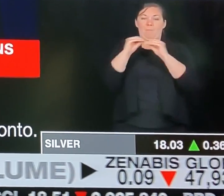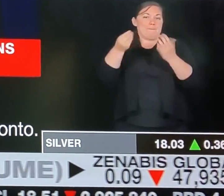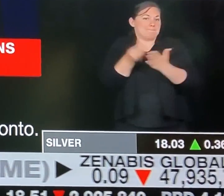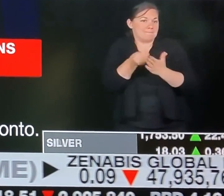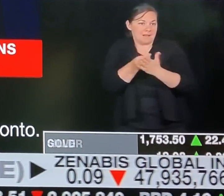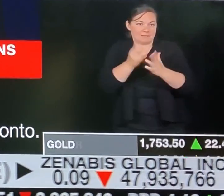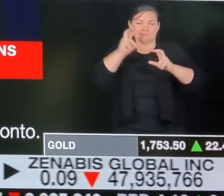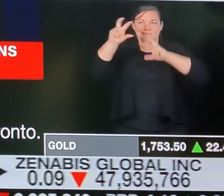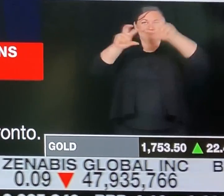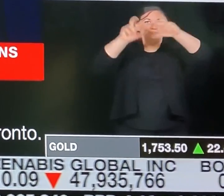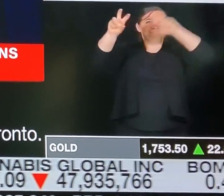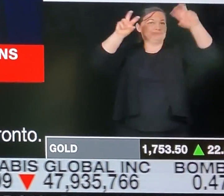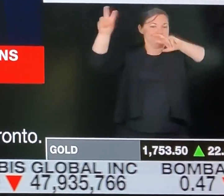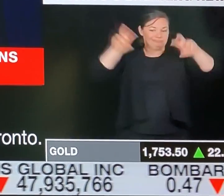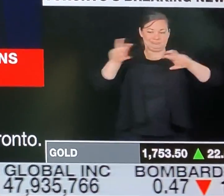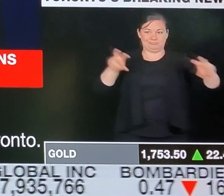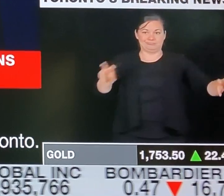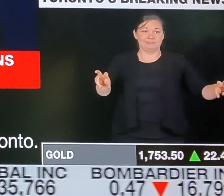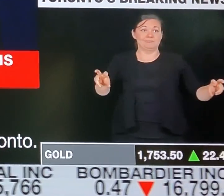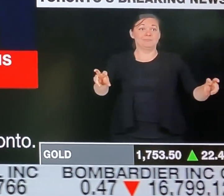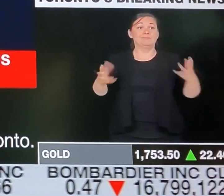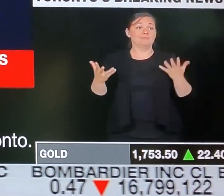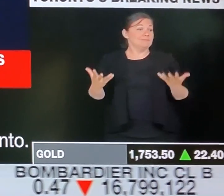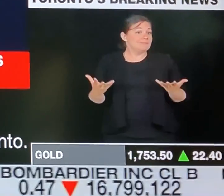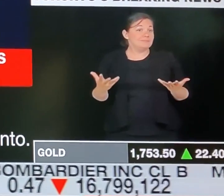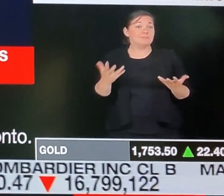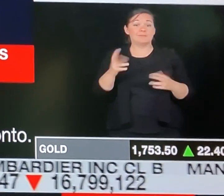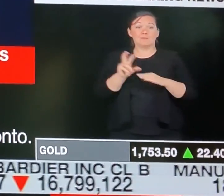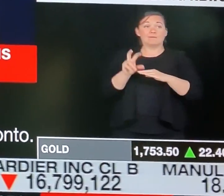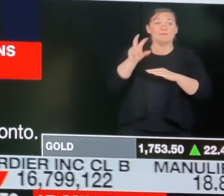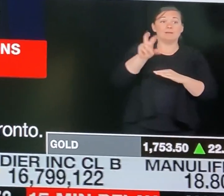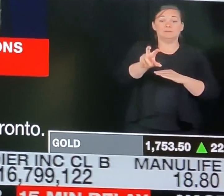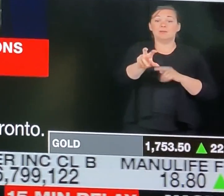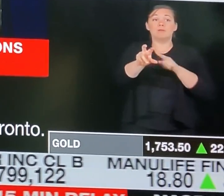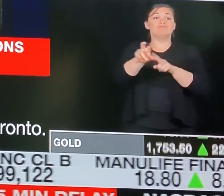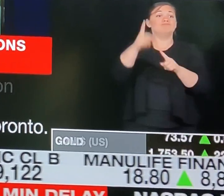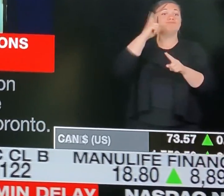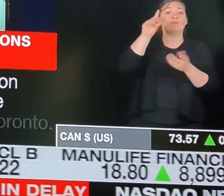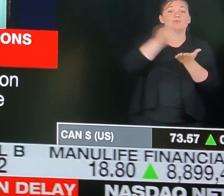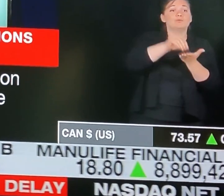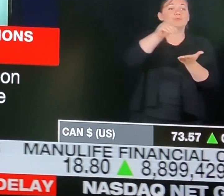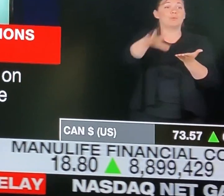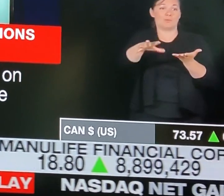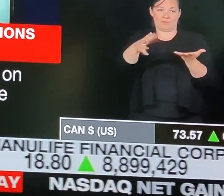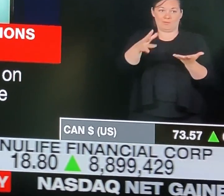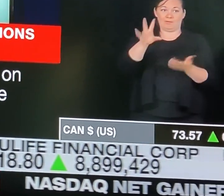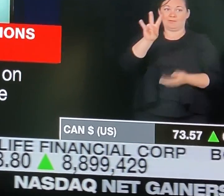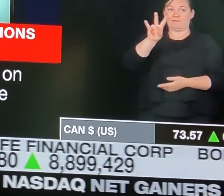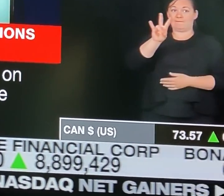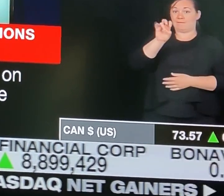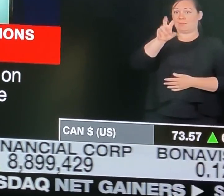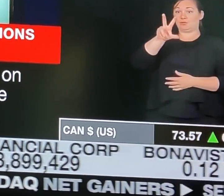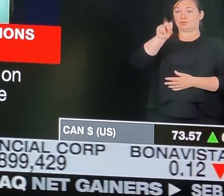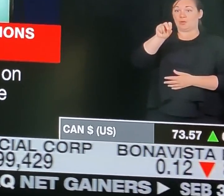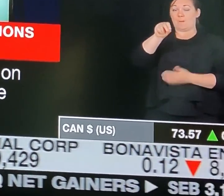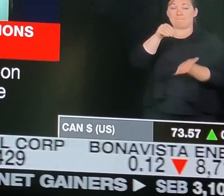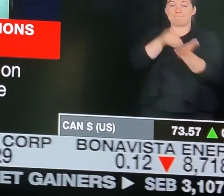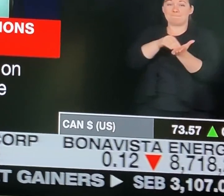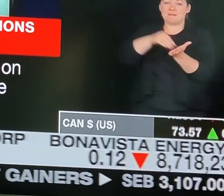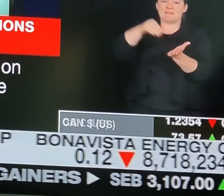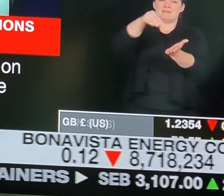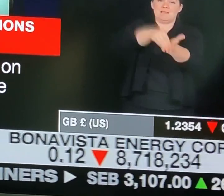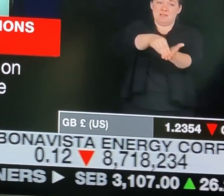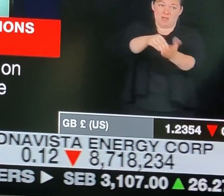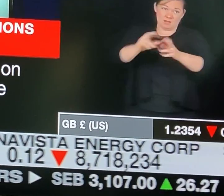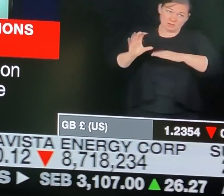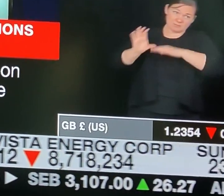upwards of 37,000 devices and Chromebooks for kids in the province. These are the two highest investments ever reported for mental health